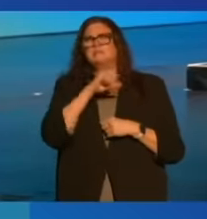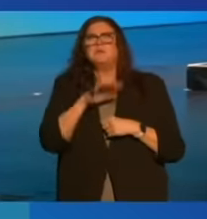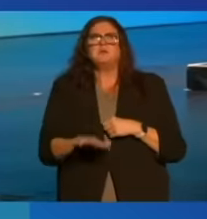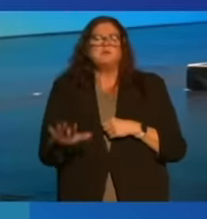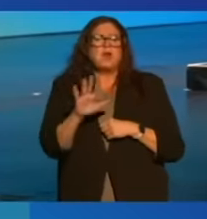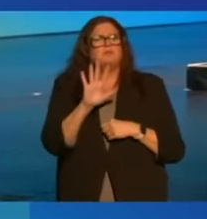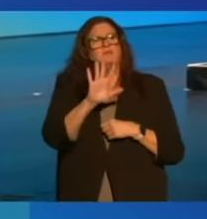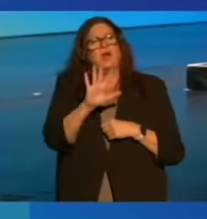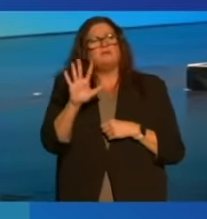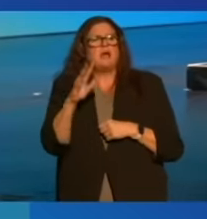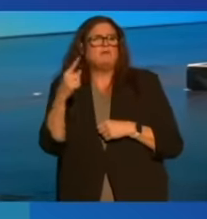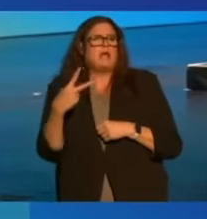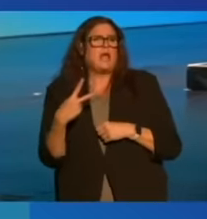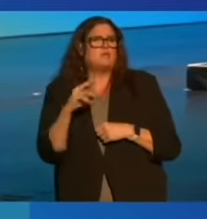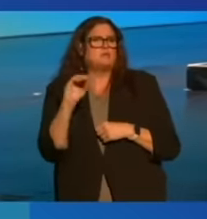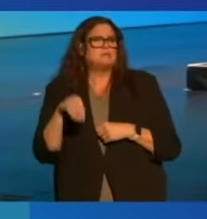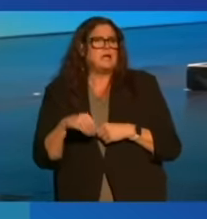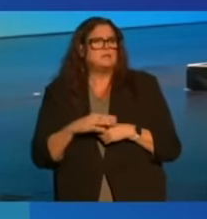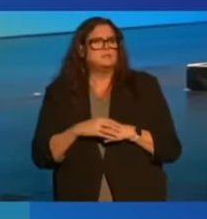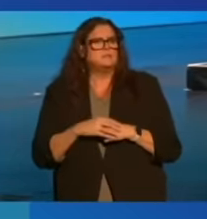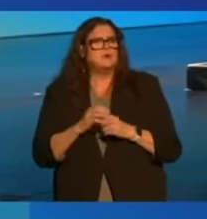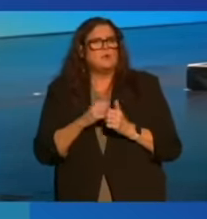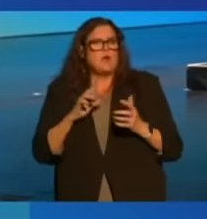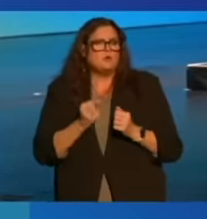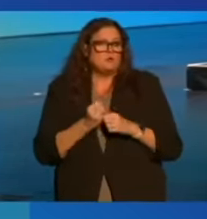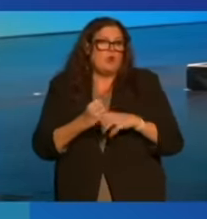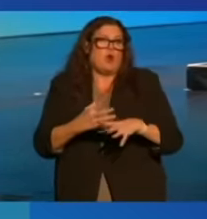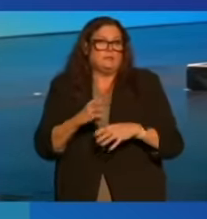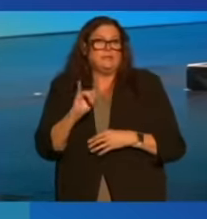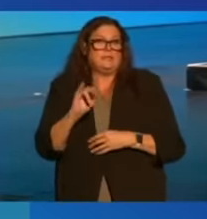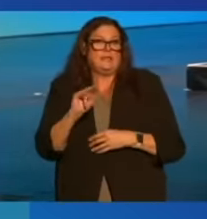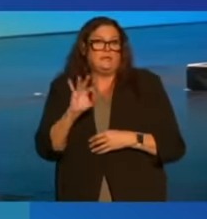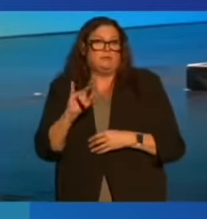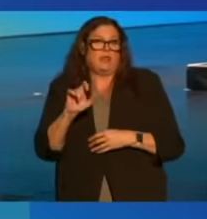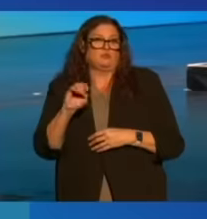be around 5%, 5.5% without sparking inflation.